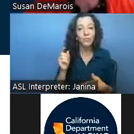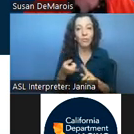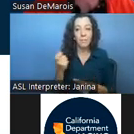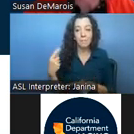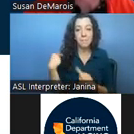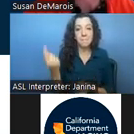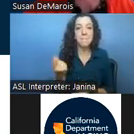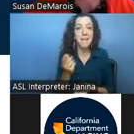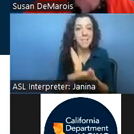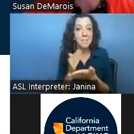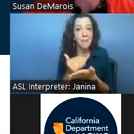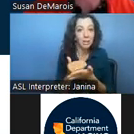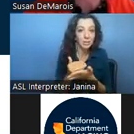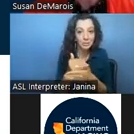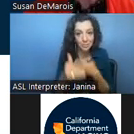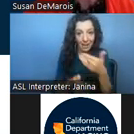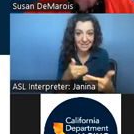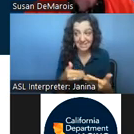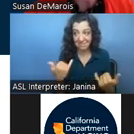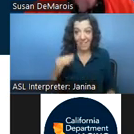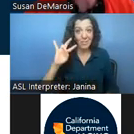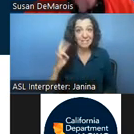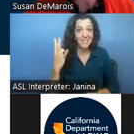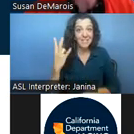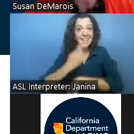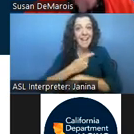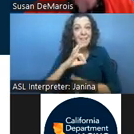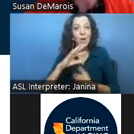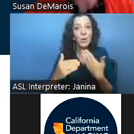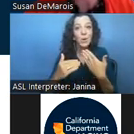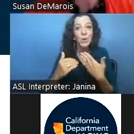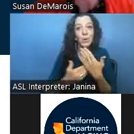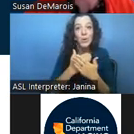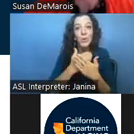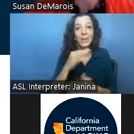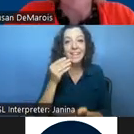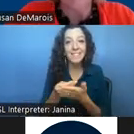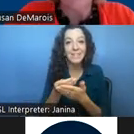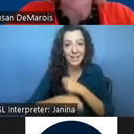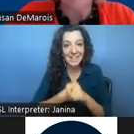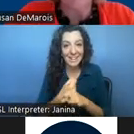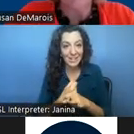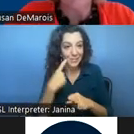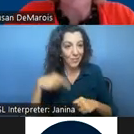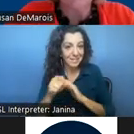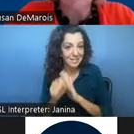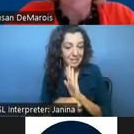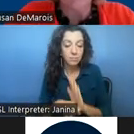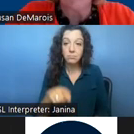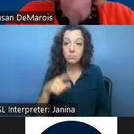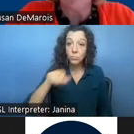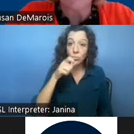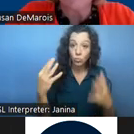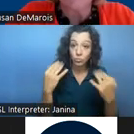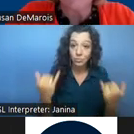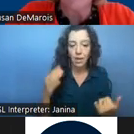seven of the state's new fiscal year i know that many of you who are joining us today follow the budget very closely and